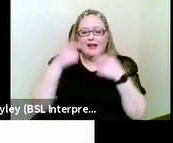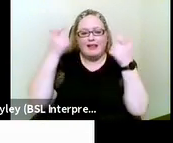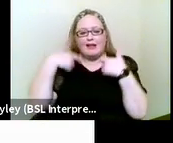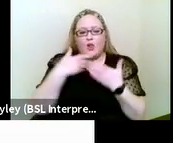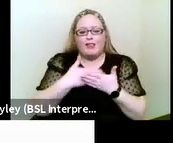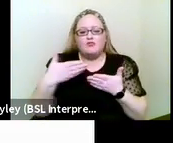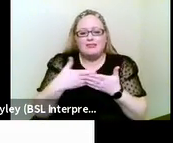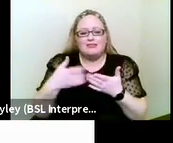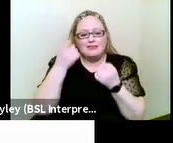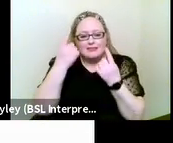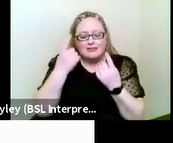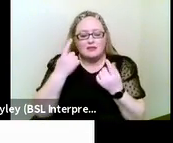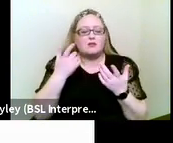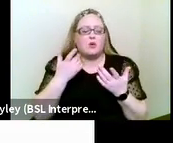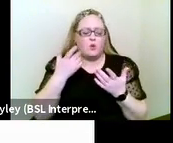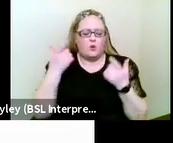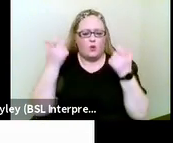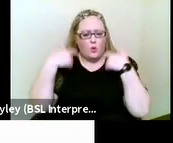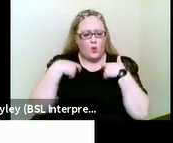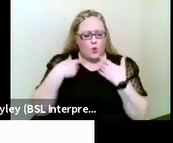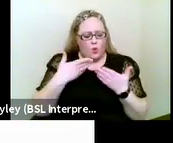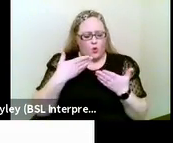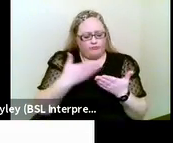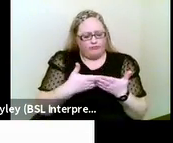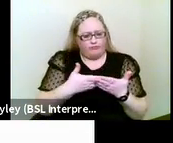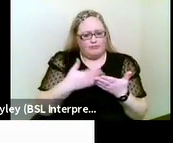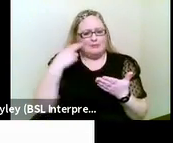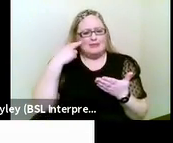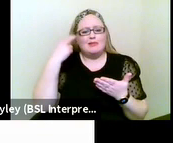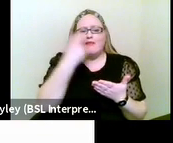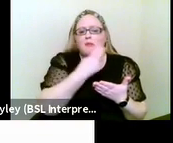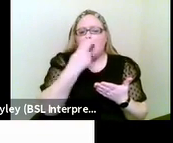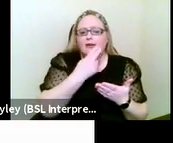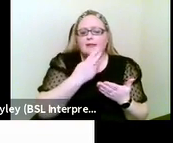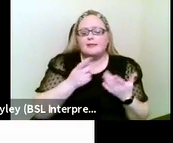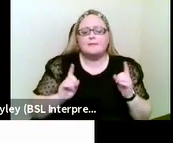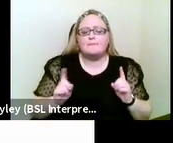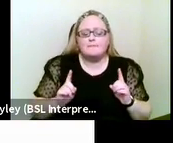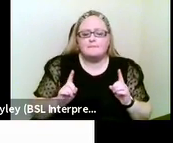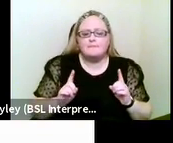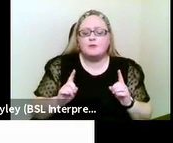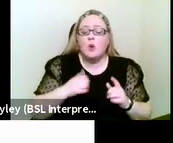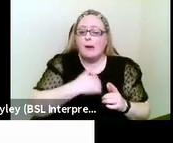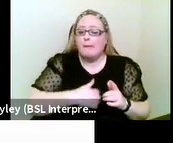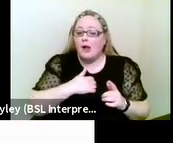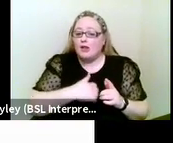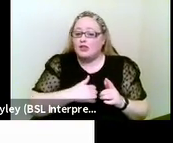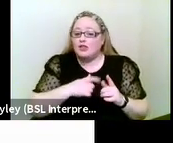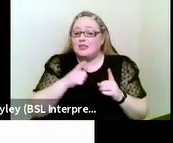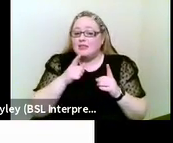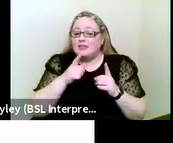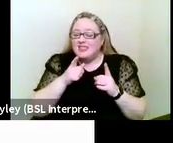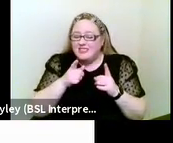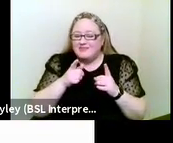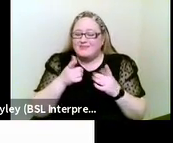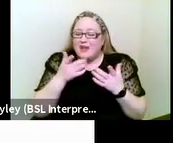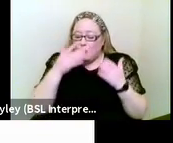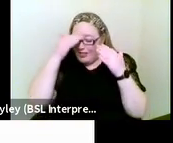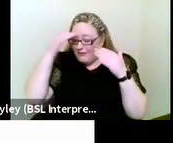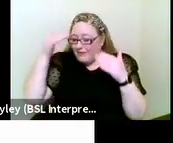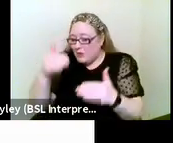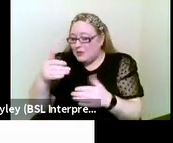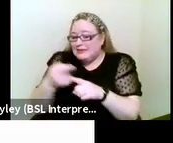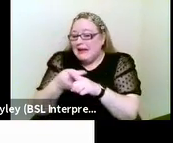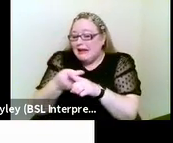law say about deafblindness? Well, apologies to our listeners who aren't in England. I'm going to focus on England only,